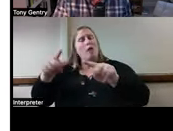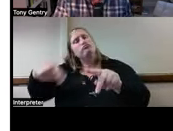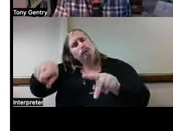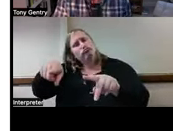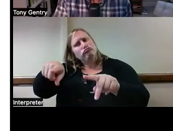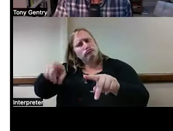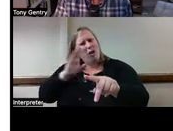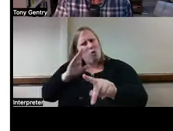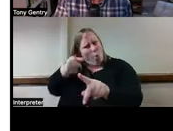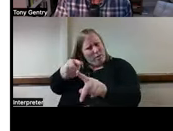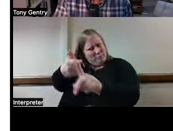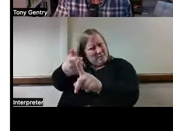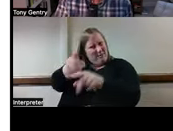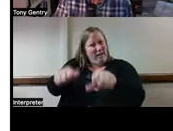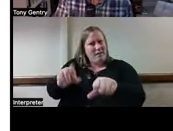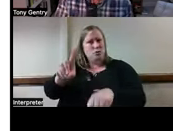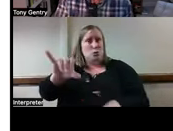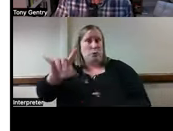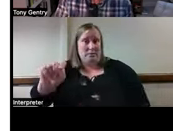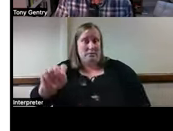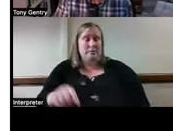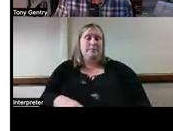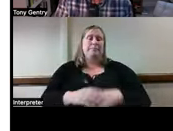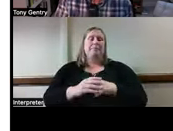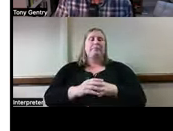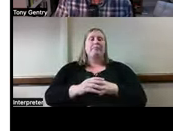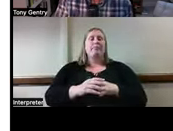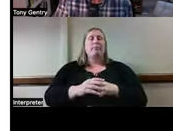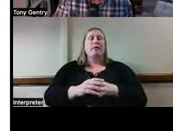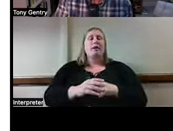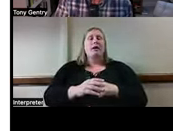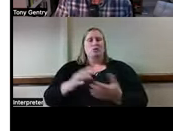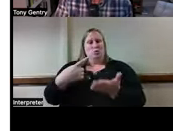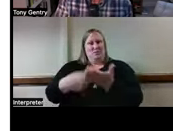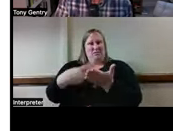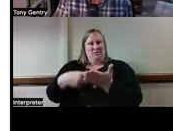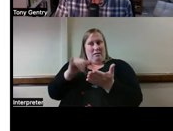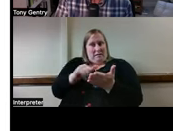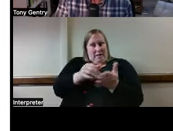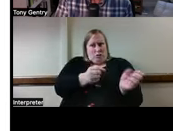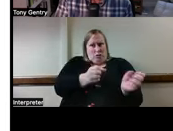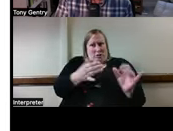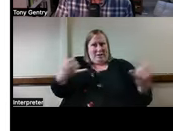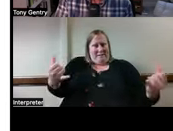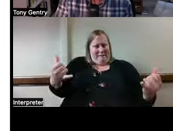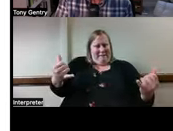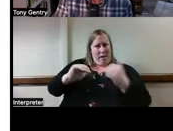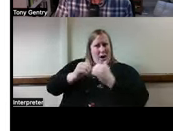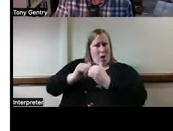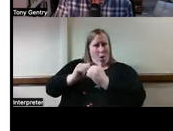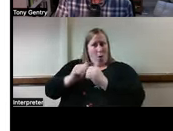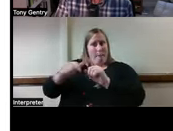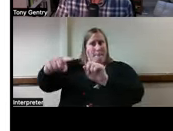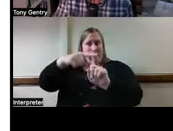Supportive AT strategies should be discussed early in order to better educate users about its strengths and weaknesses.